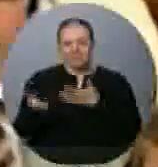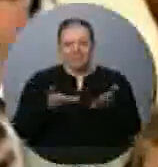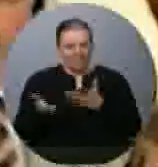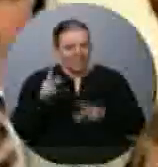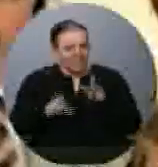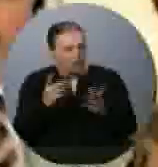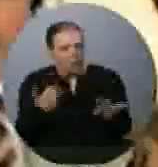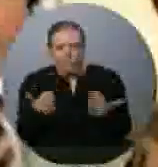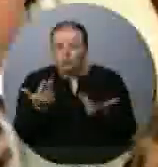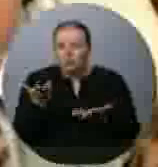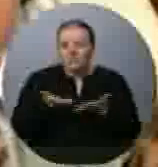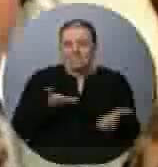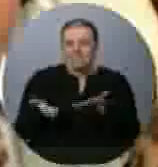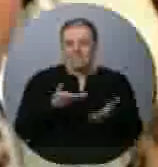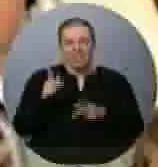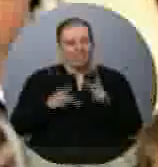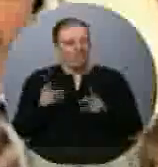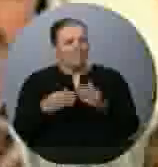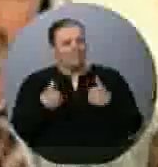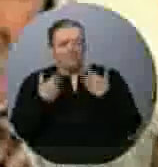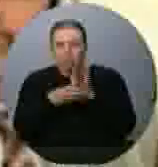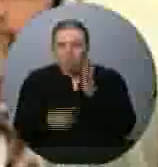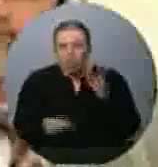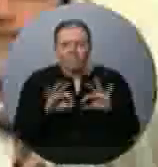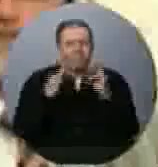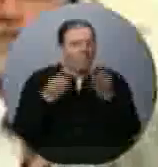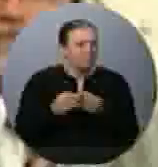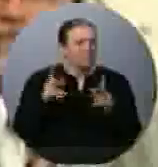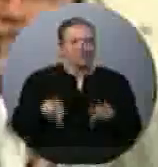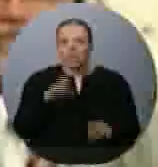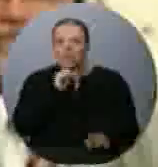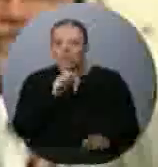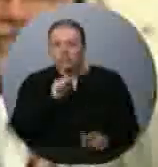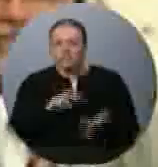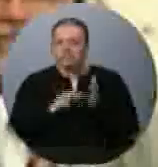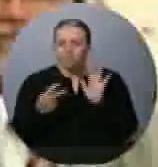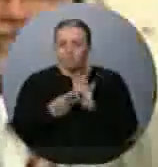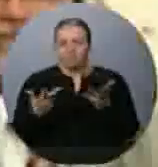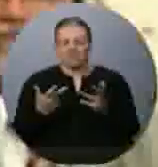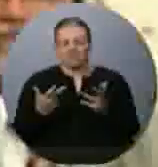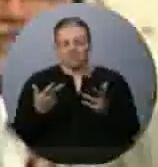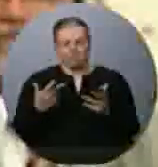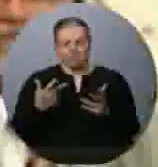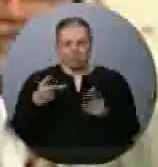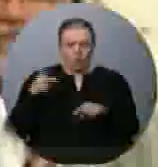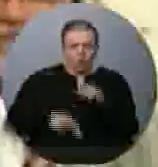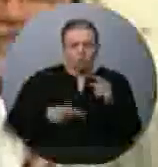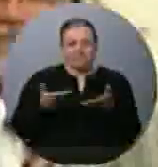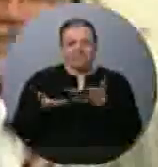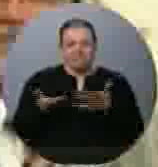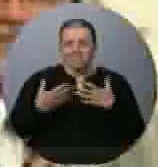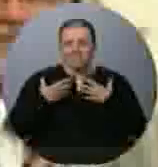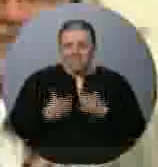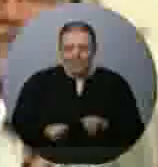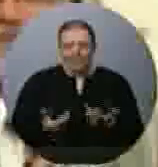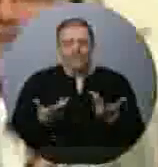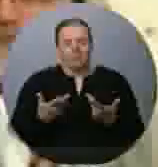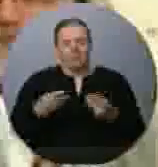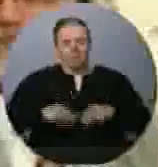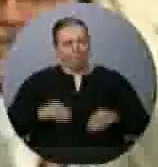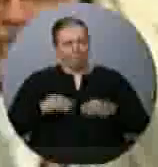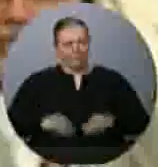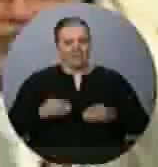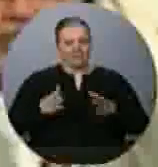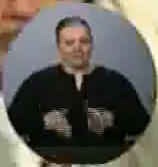struggling families. Or is it really cuts to health care? Mr. Speaker, these cuts are not worth the cost. Will the Minister cancel his reckless across-the-board